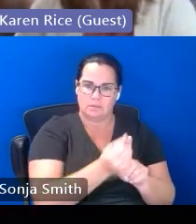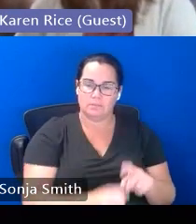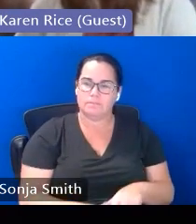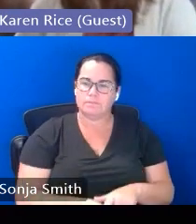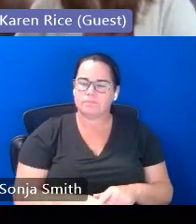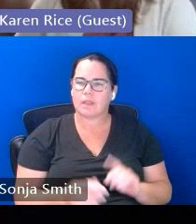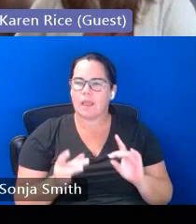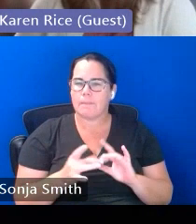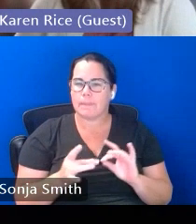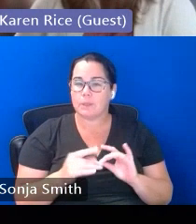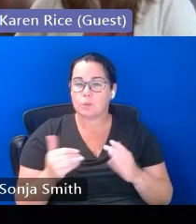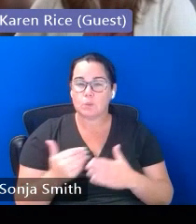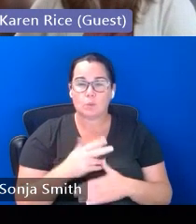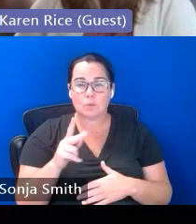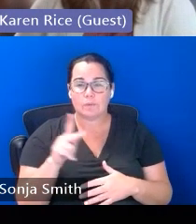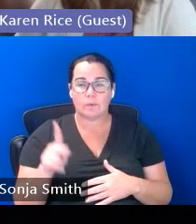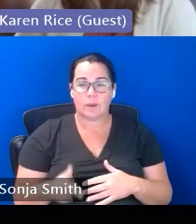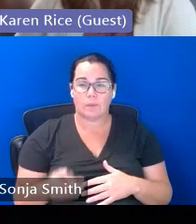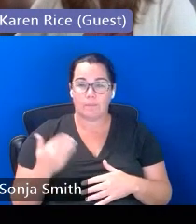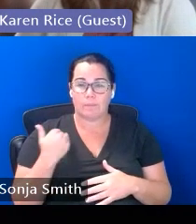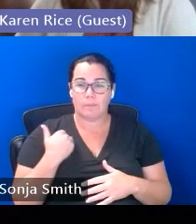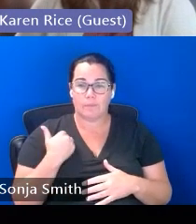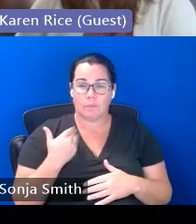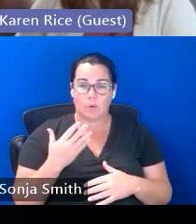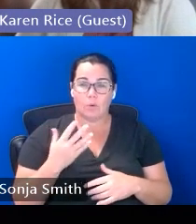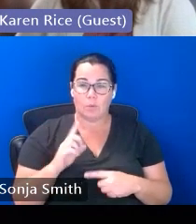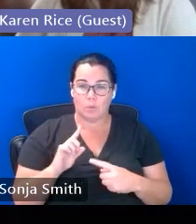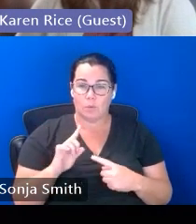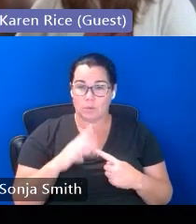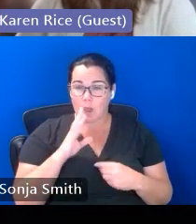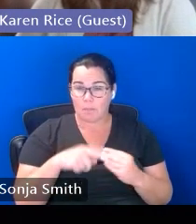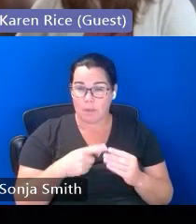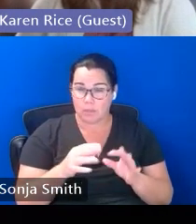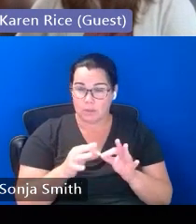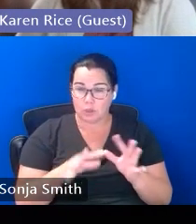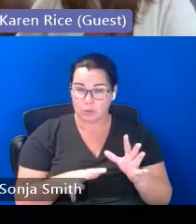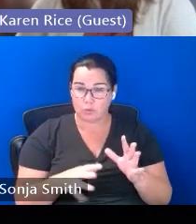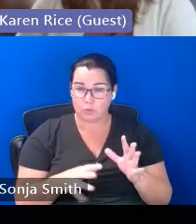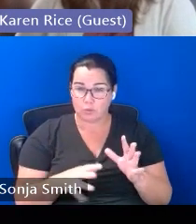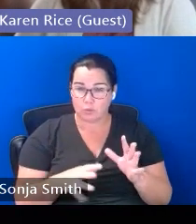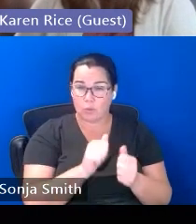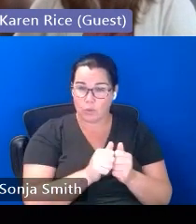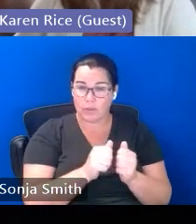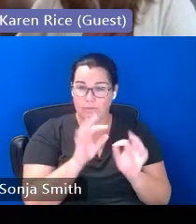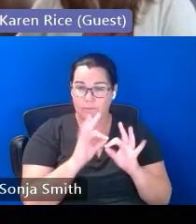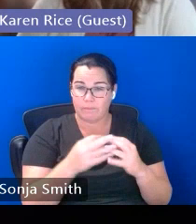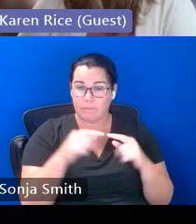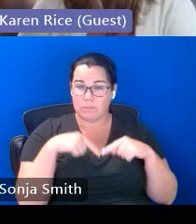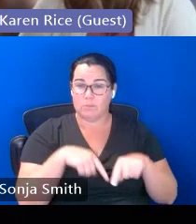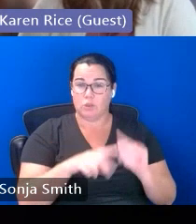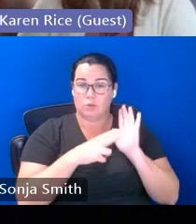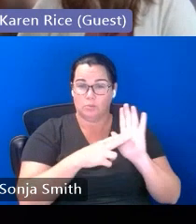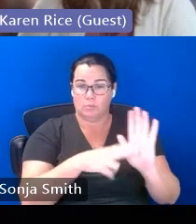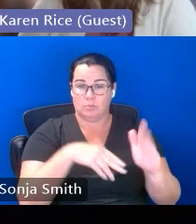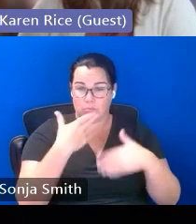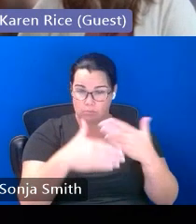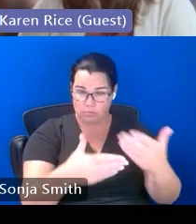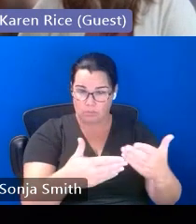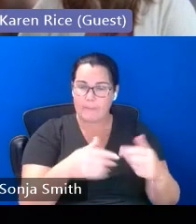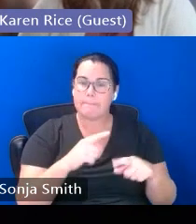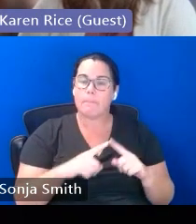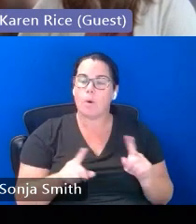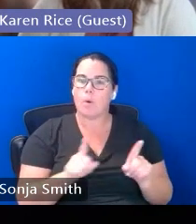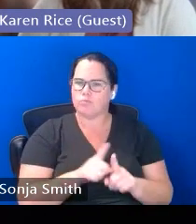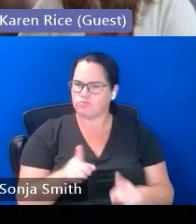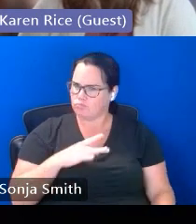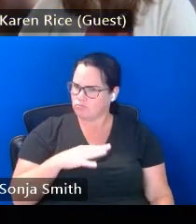philadelphia city schools before when i was talking about their interpreter who works with families during enrollment but i also want to share one unique thing